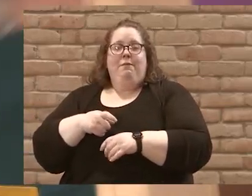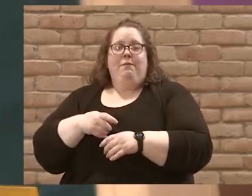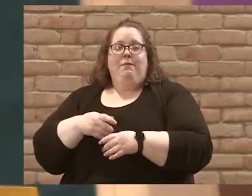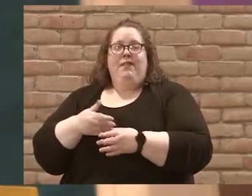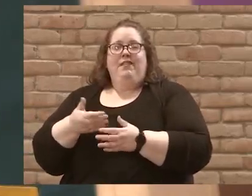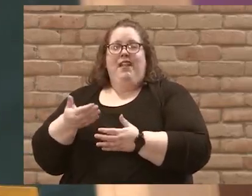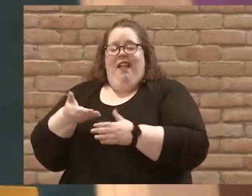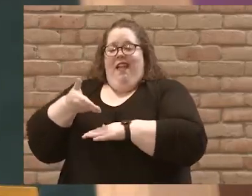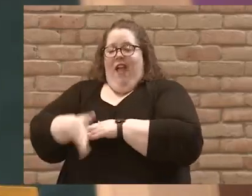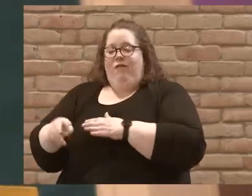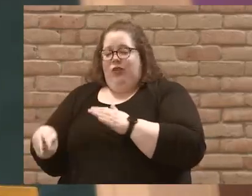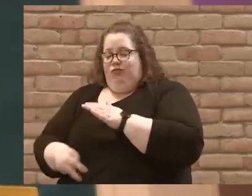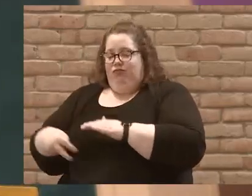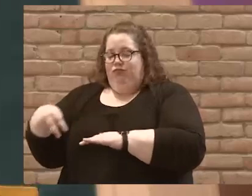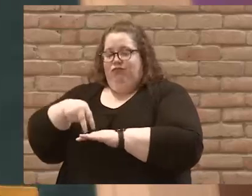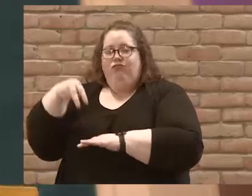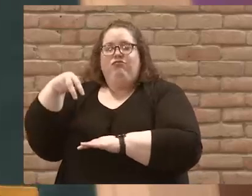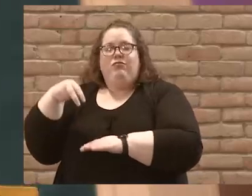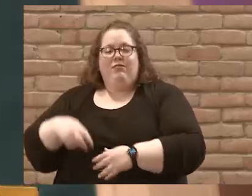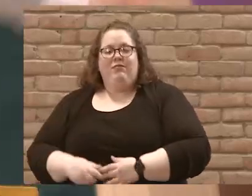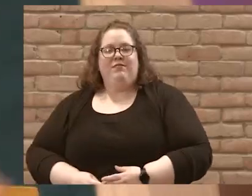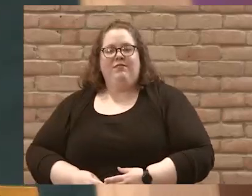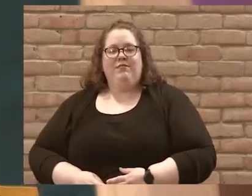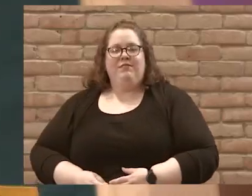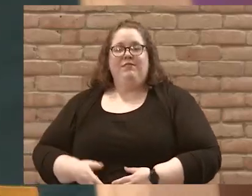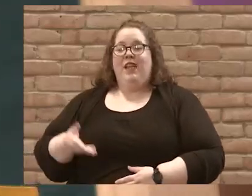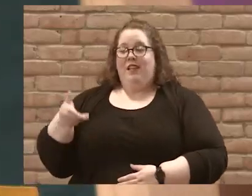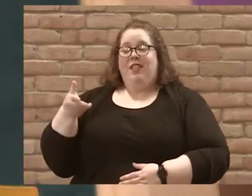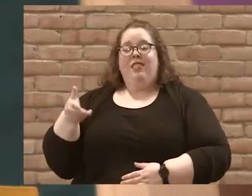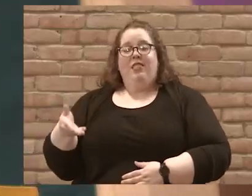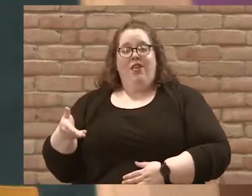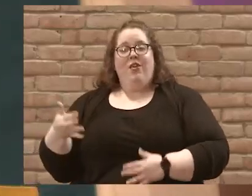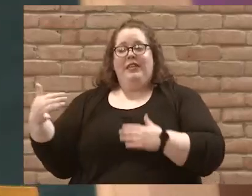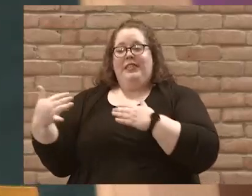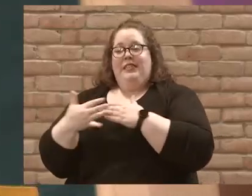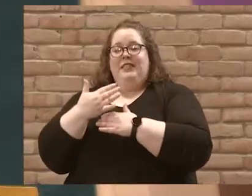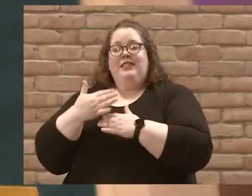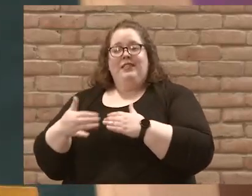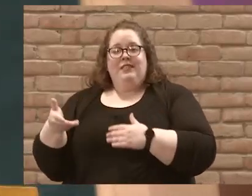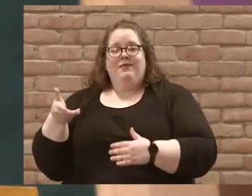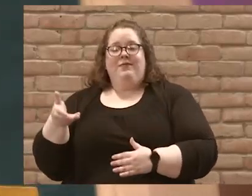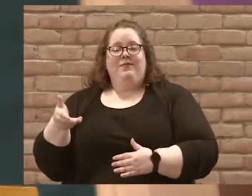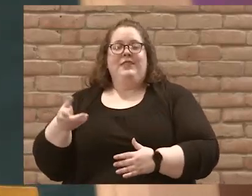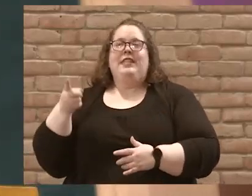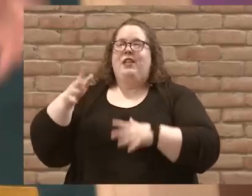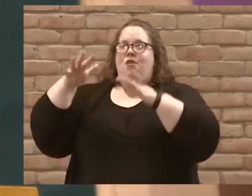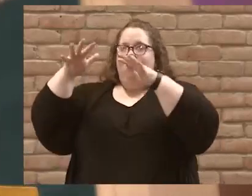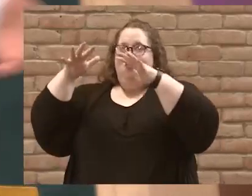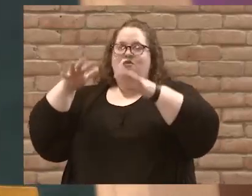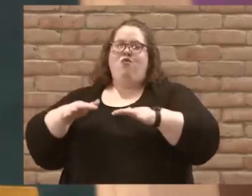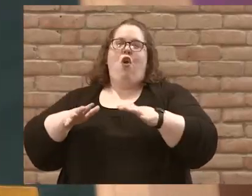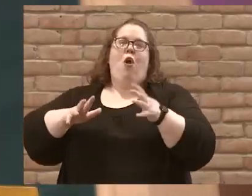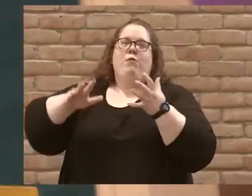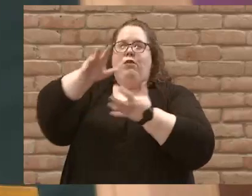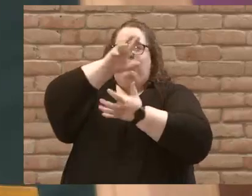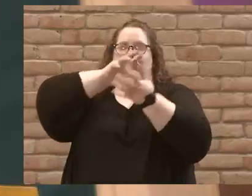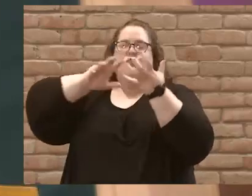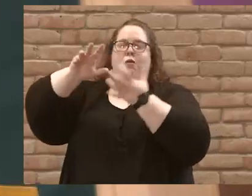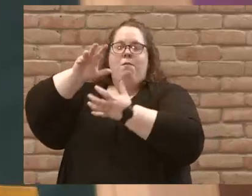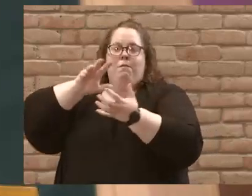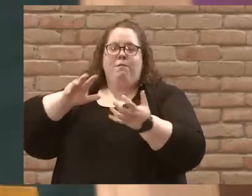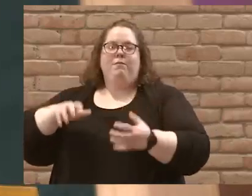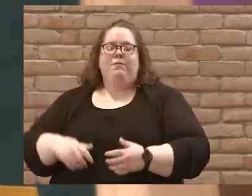And yes, it was on the Sea of Galilee where Jesus calmed the great storm. And it's only fitting